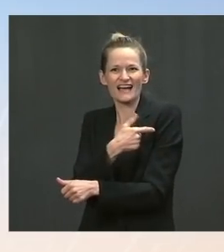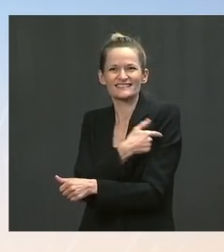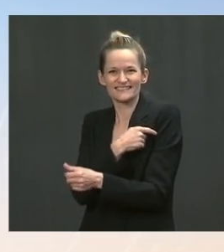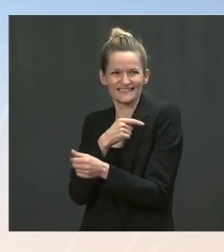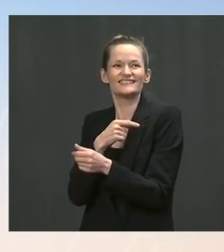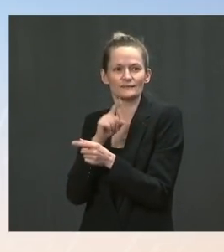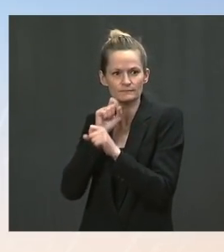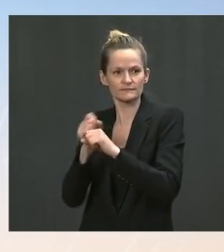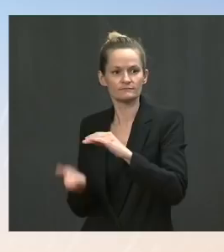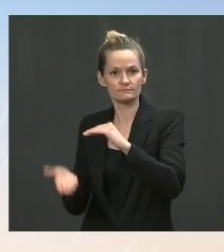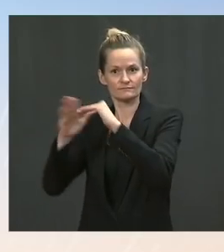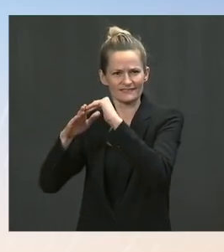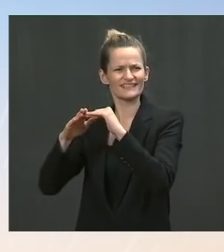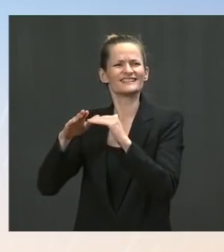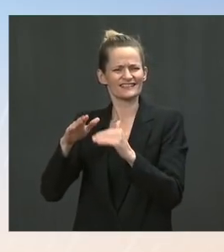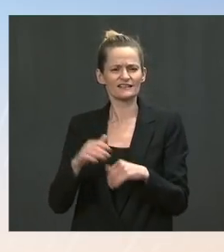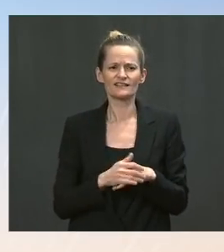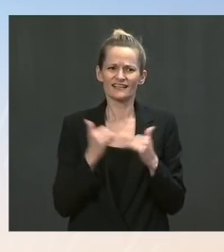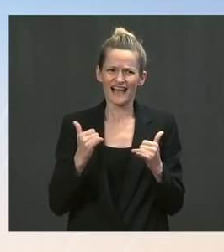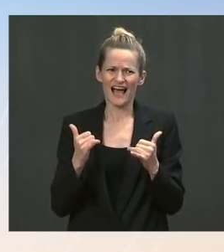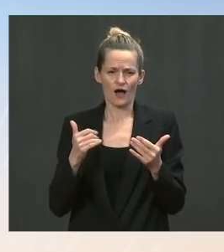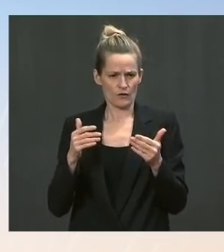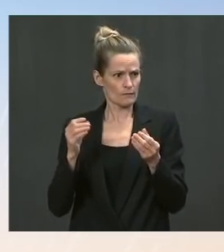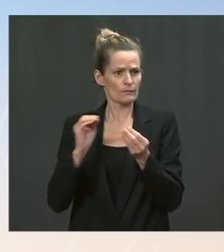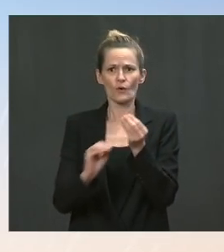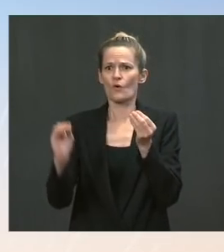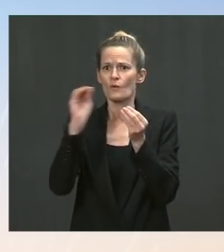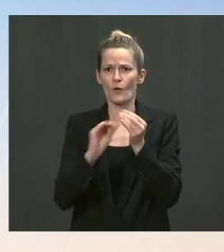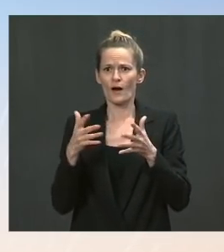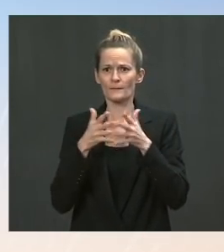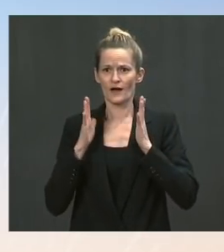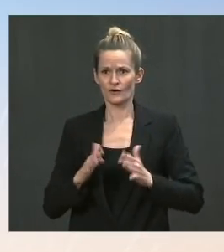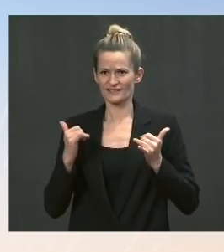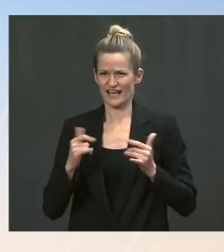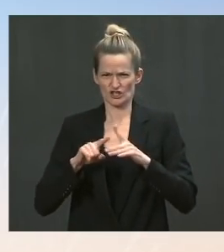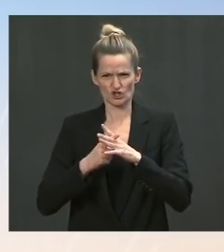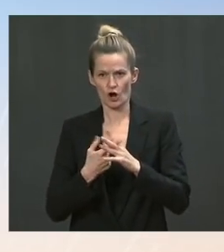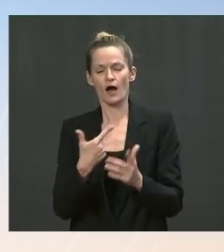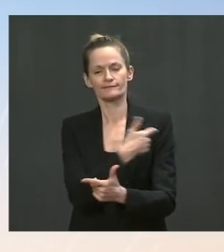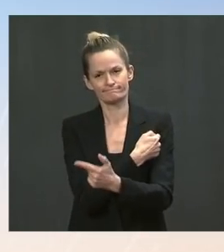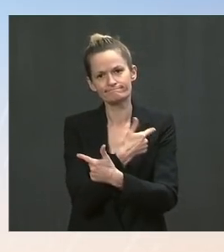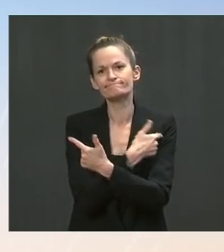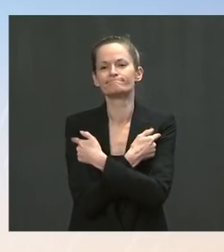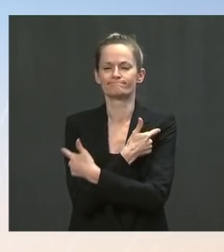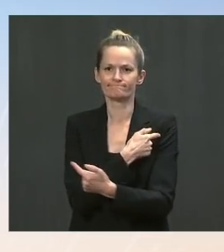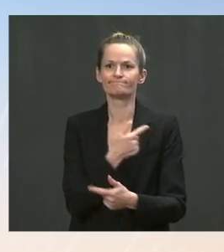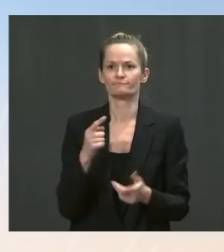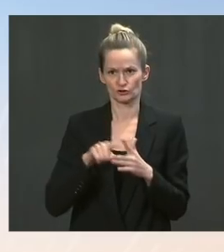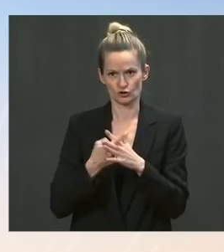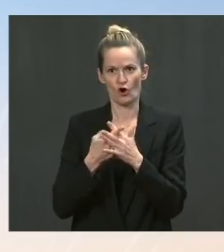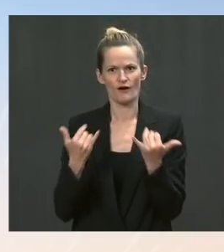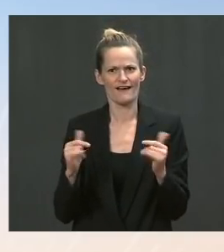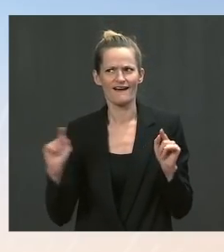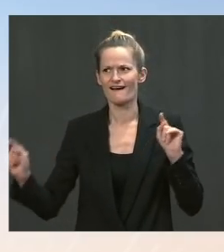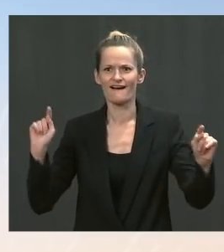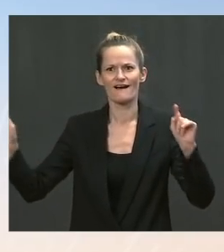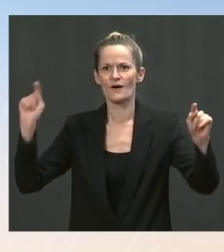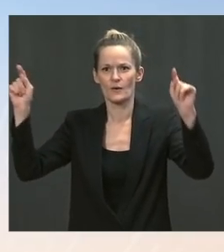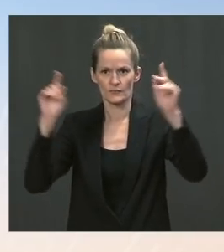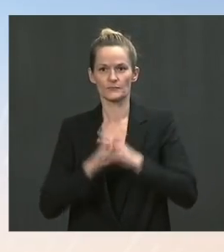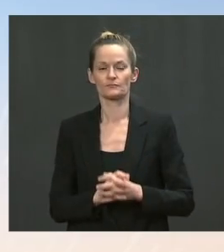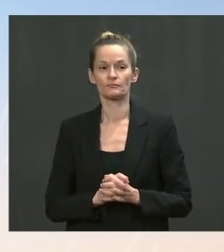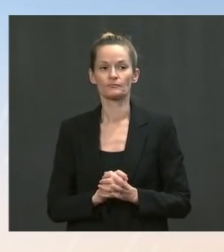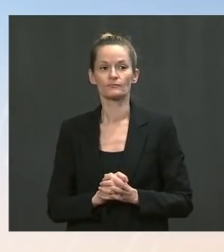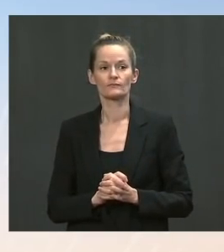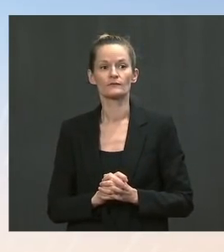Americans stepping up and doing their part to get vaccinated. In addition to encouraging trends on the vaccination front, we're seeing with the